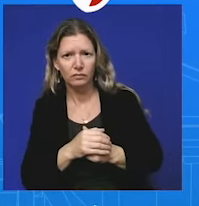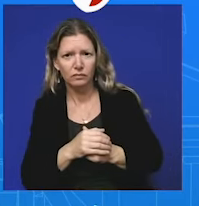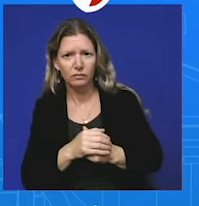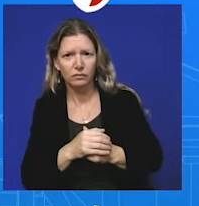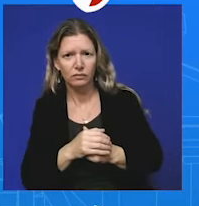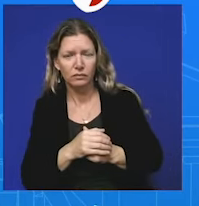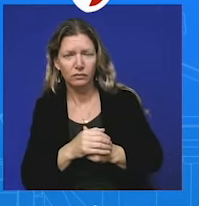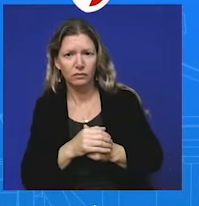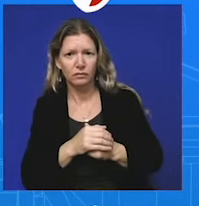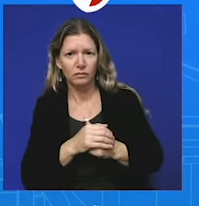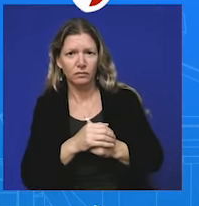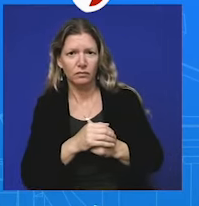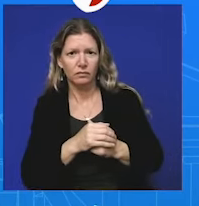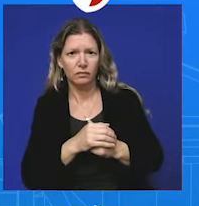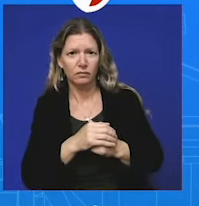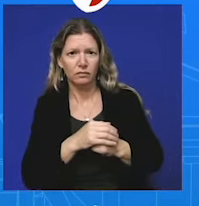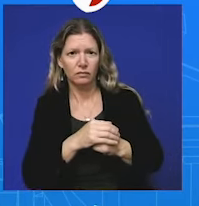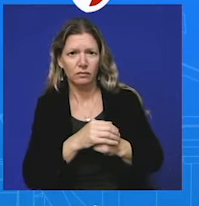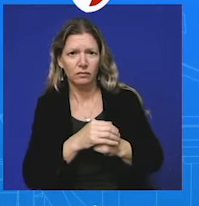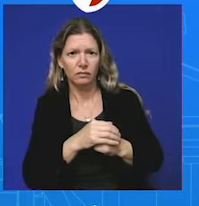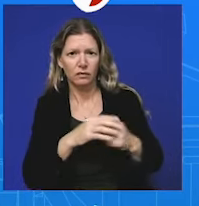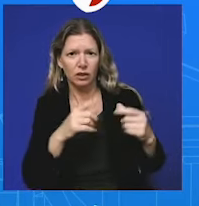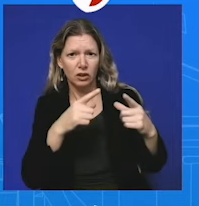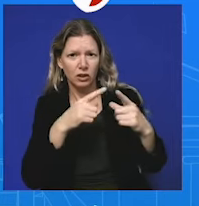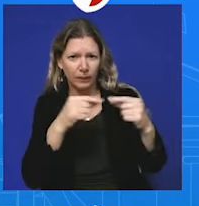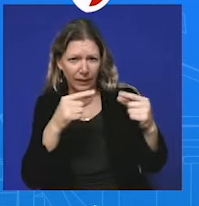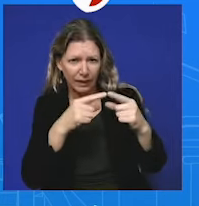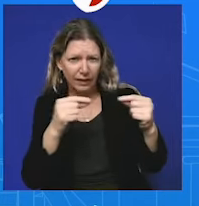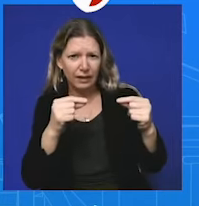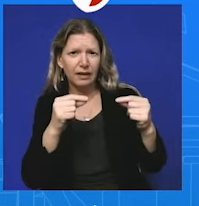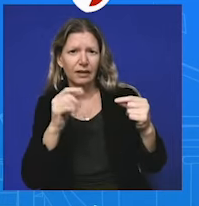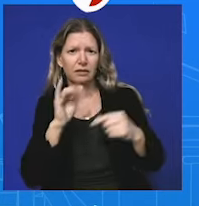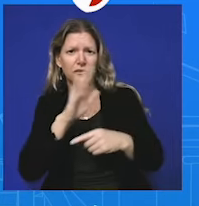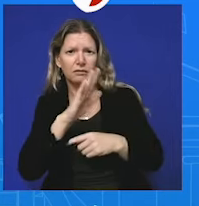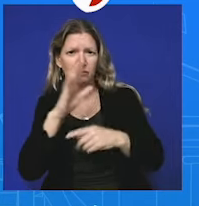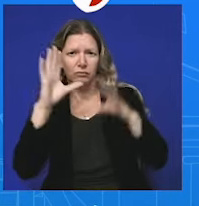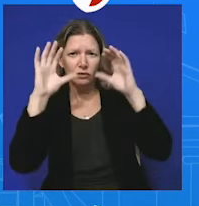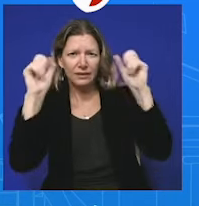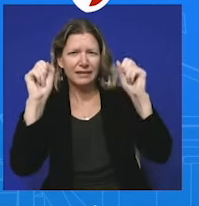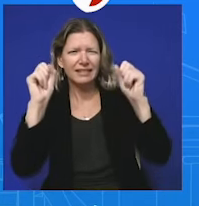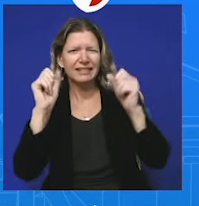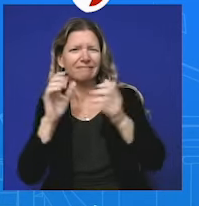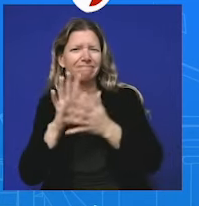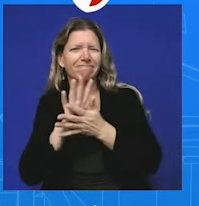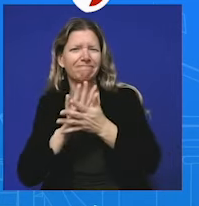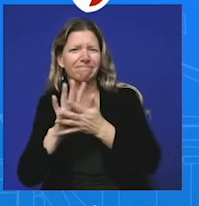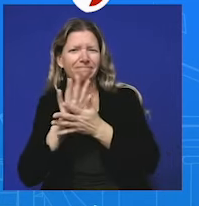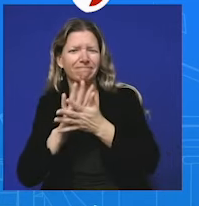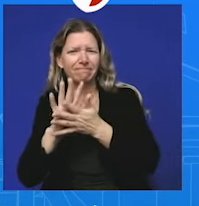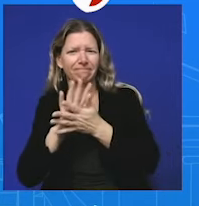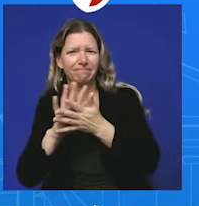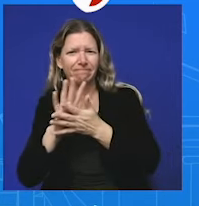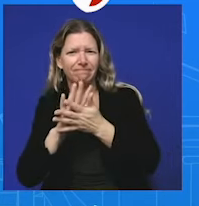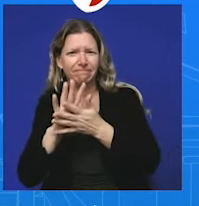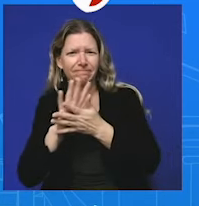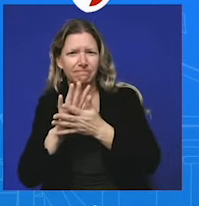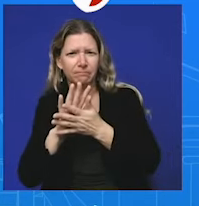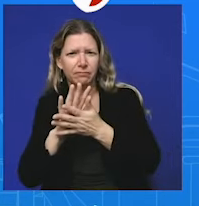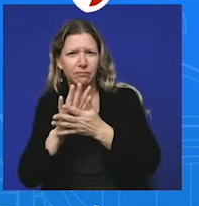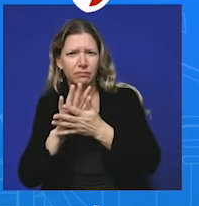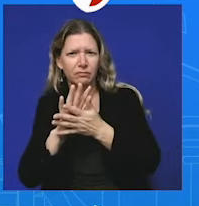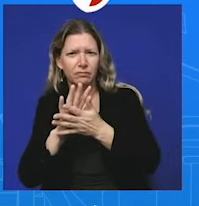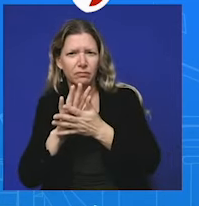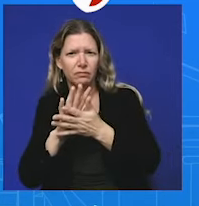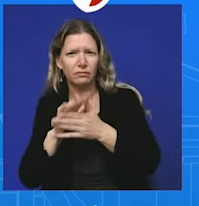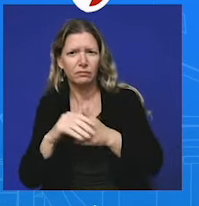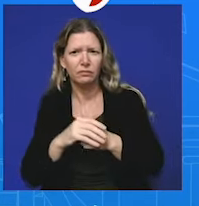making a broader point here about the vibrancy of our own democracy here in the United States and how inclusive